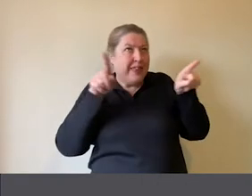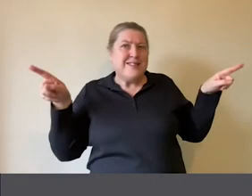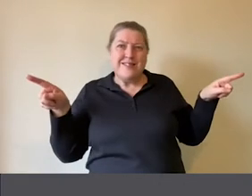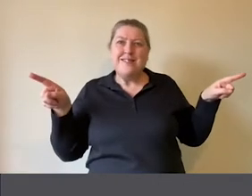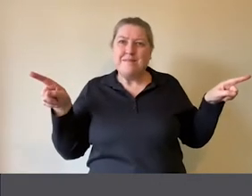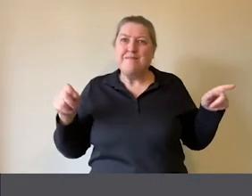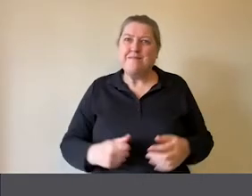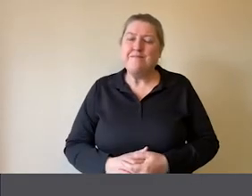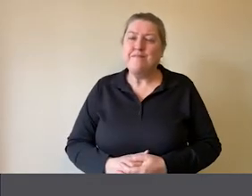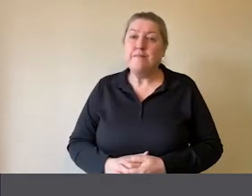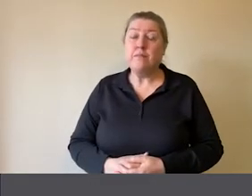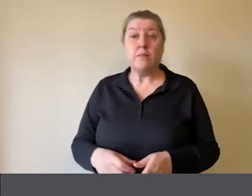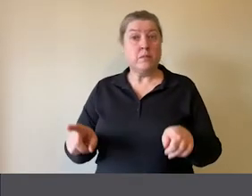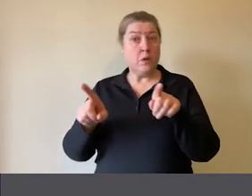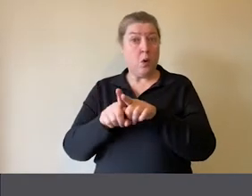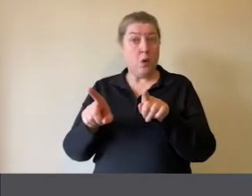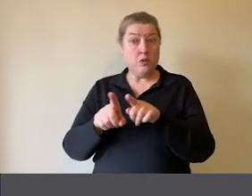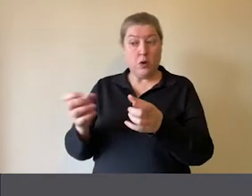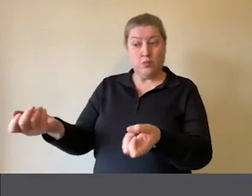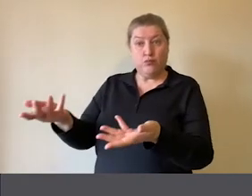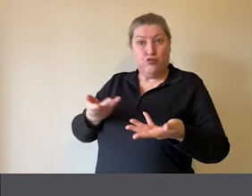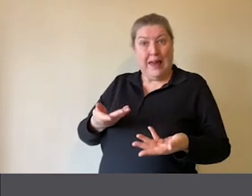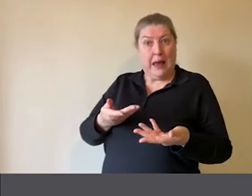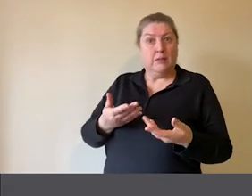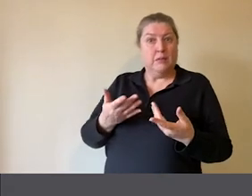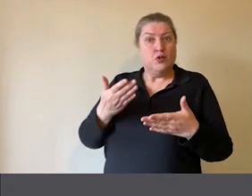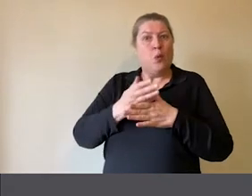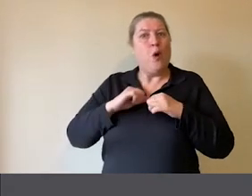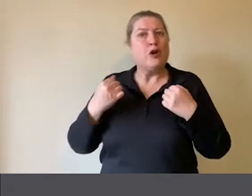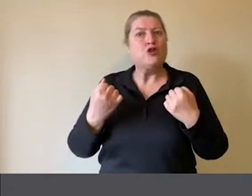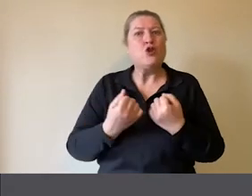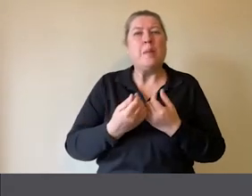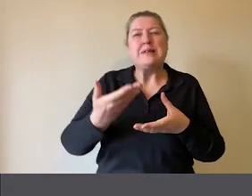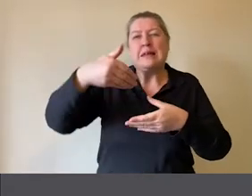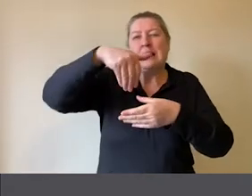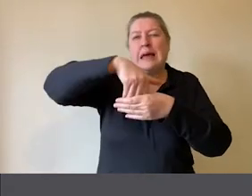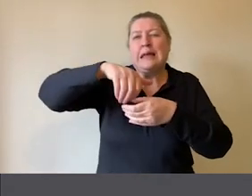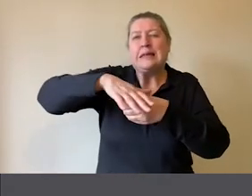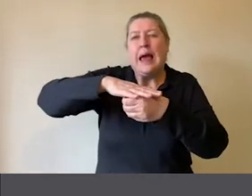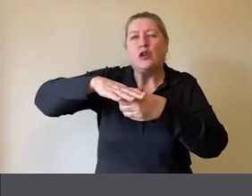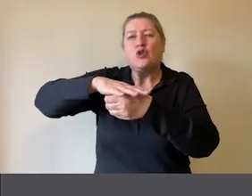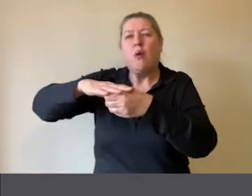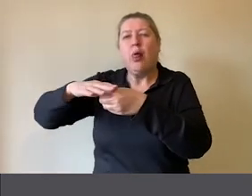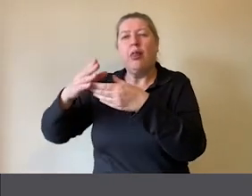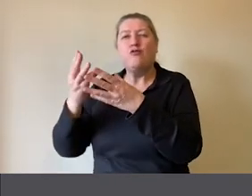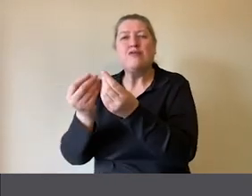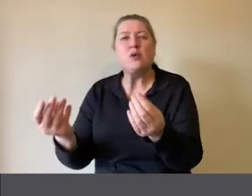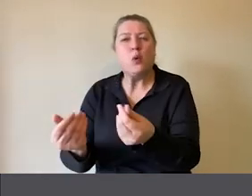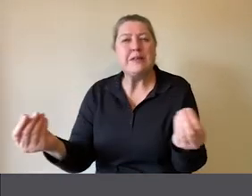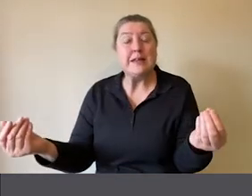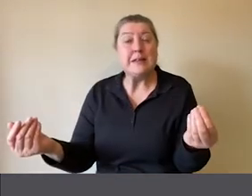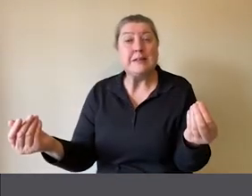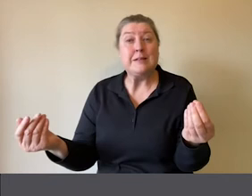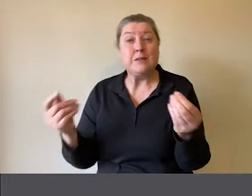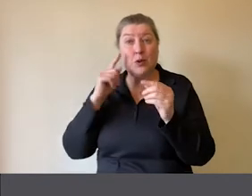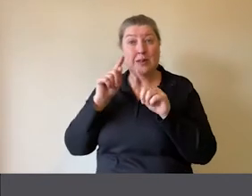We also bring into our workshops as many contextual resources as we can. In the image on the left,